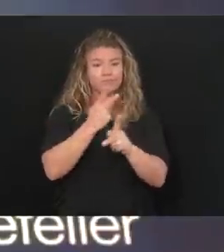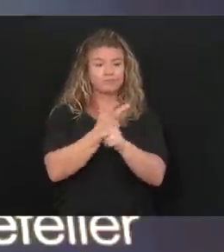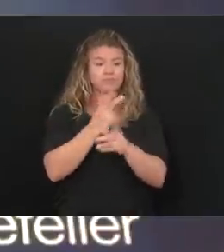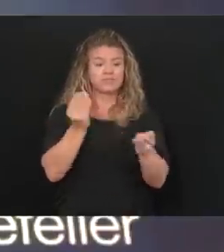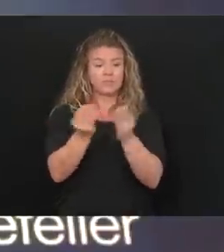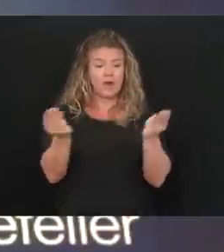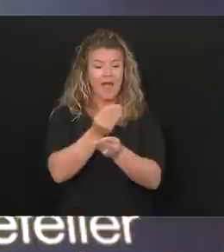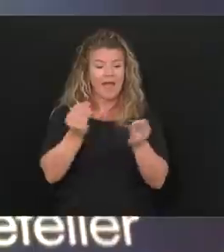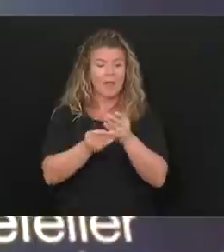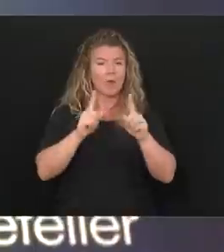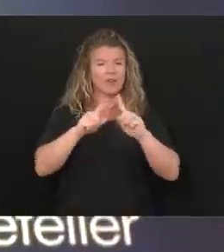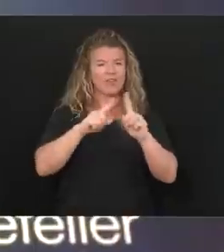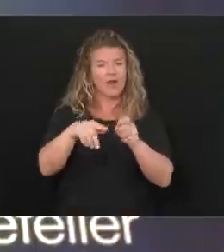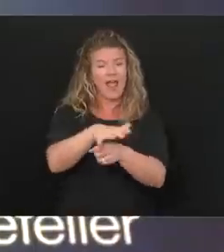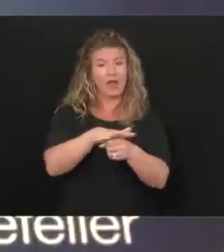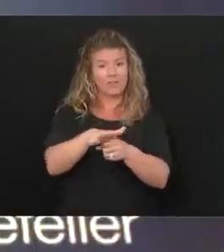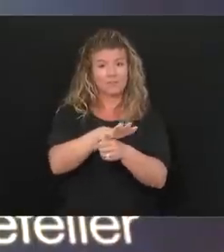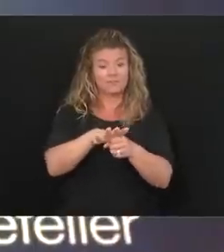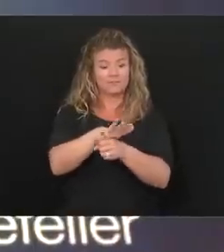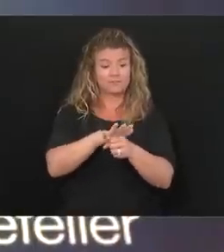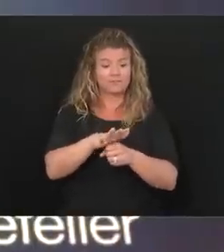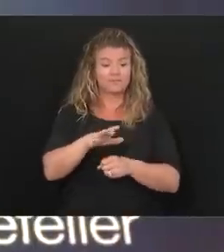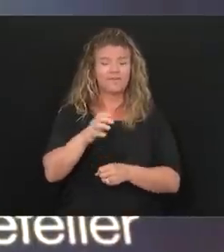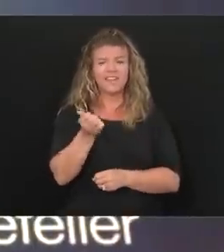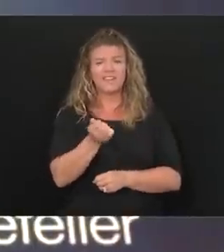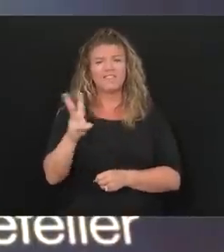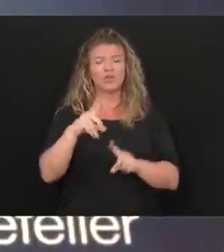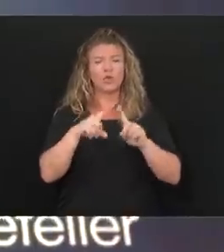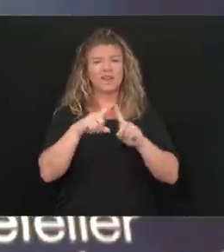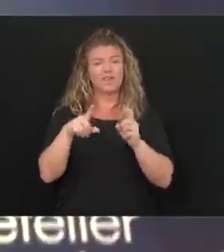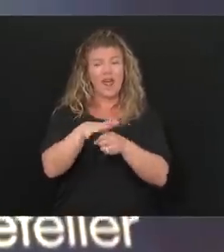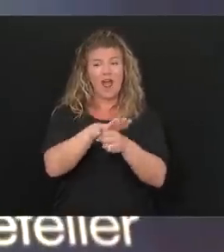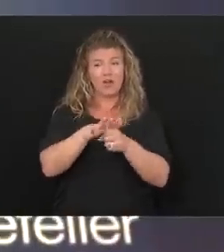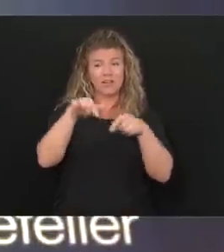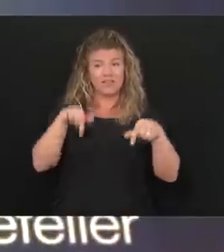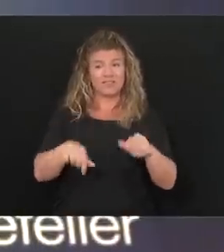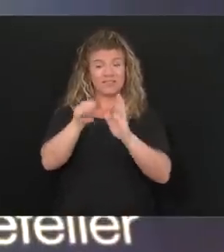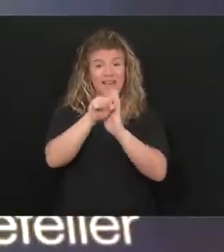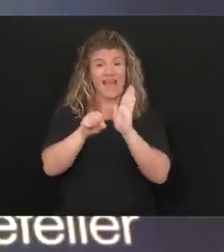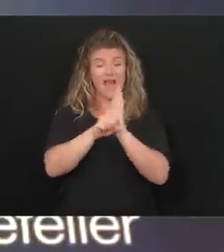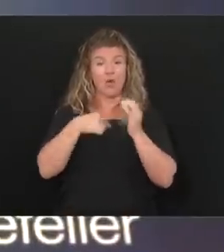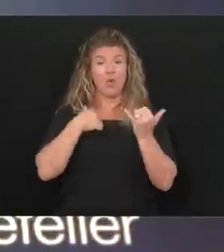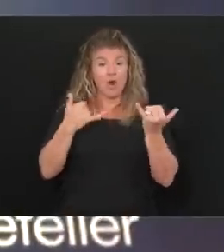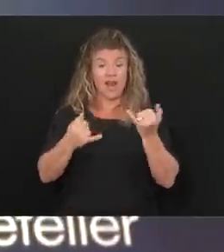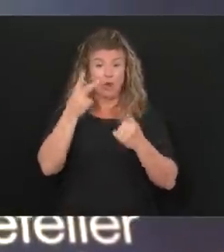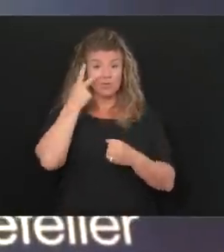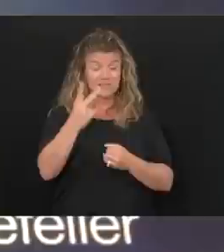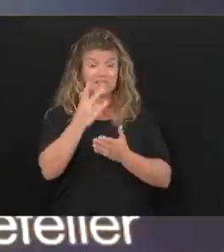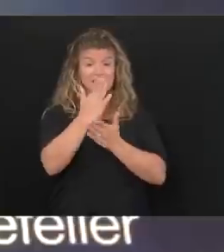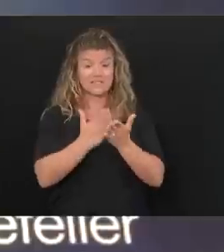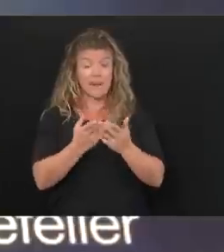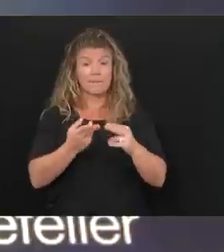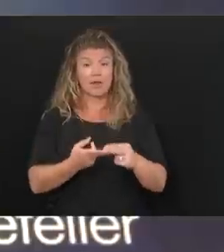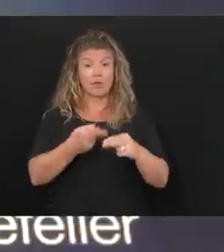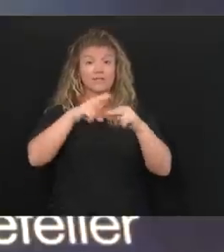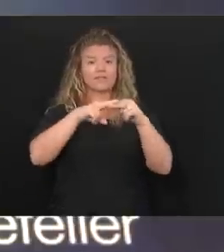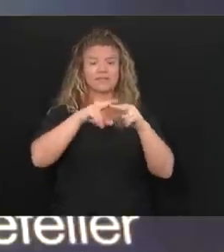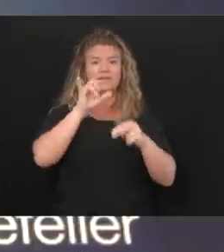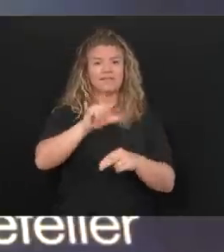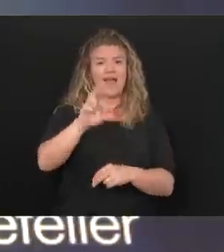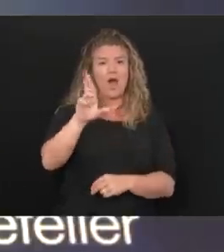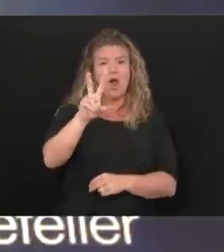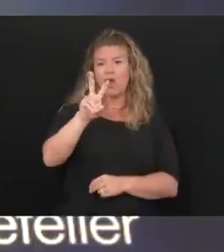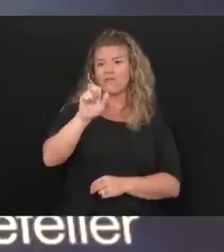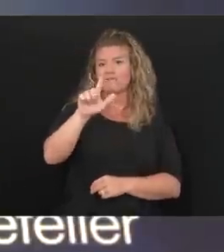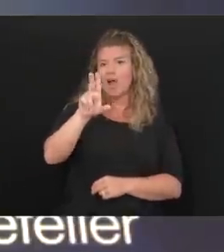areas. And in a couple of the areas of the state, we're seeing some increases in that R value.